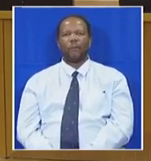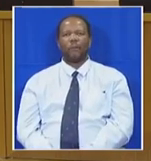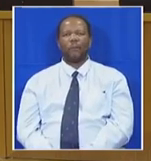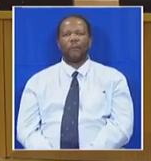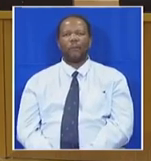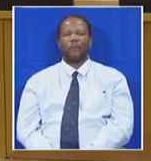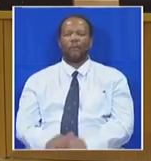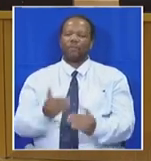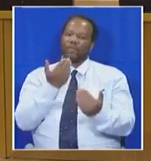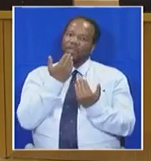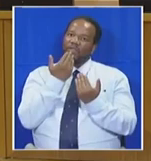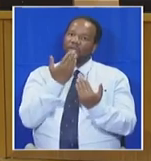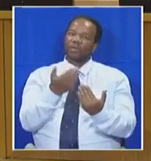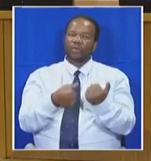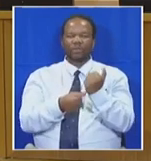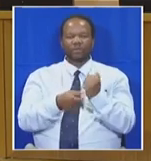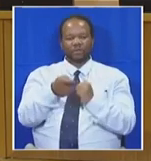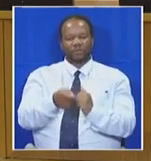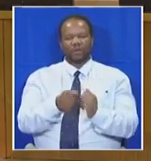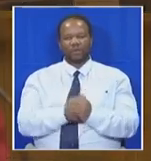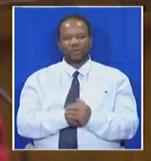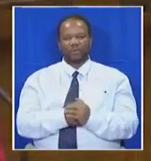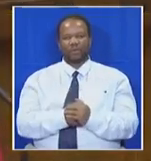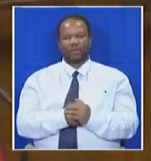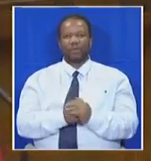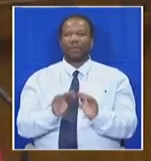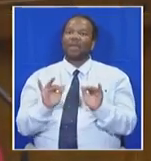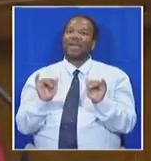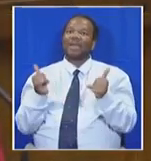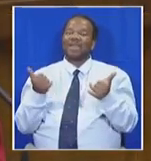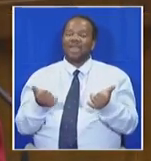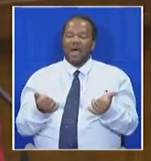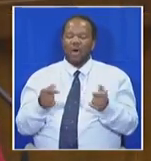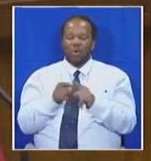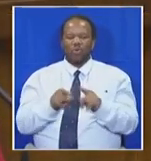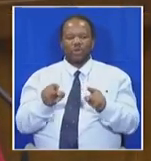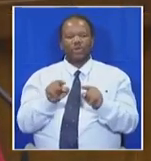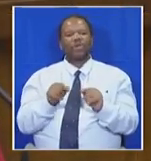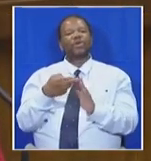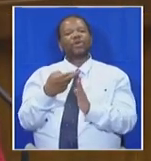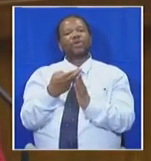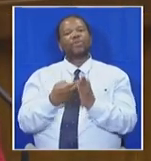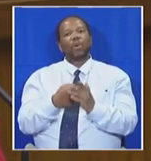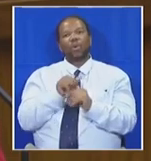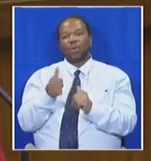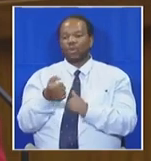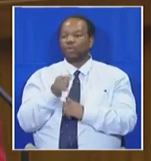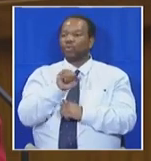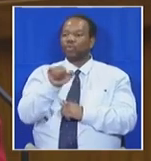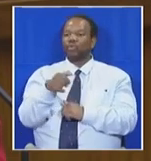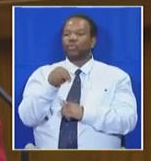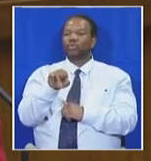Thank You Deputy Speaker. The report we are discussing today shows at the end of June 2016